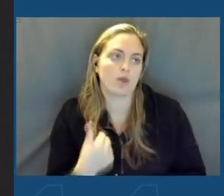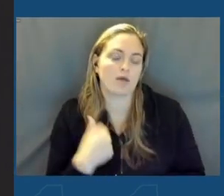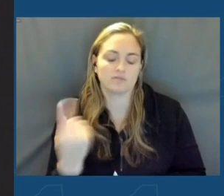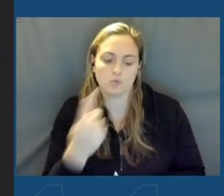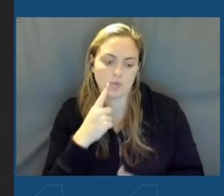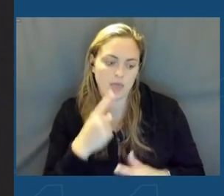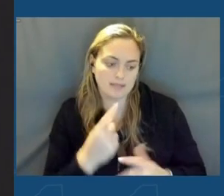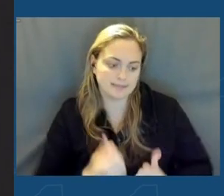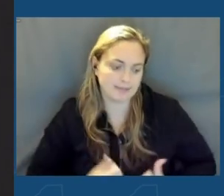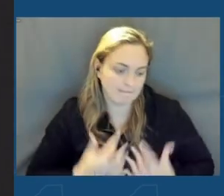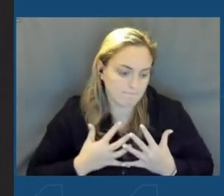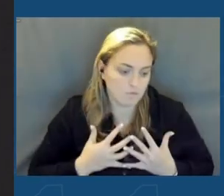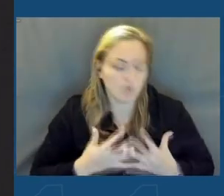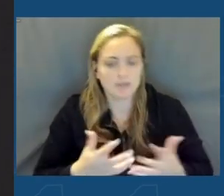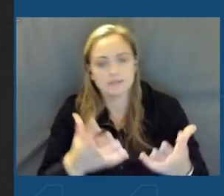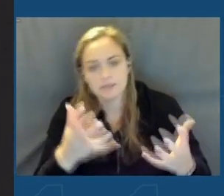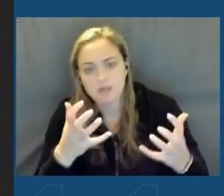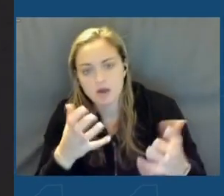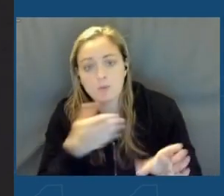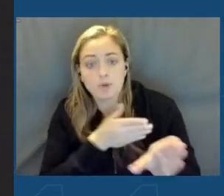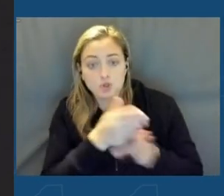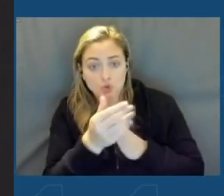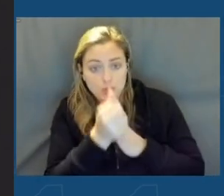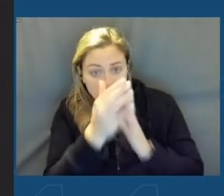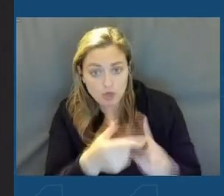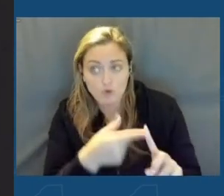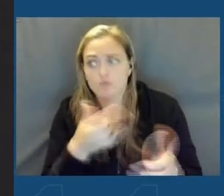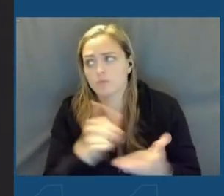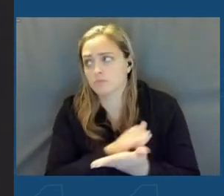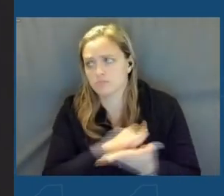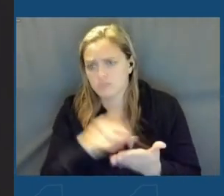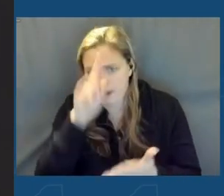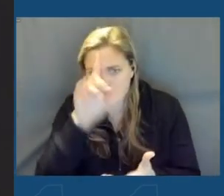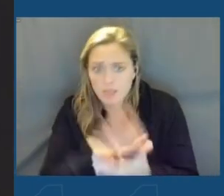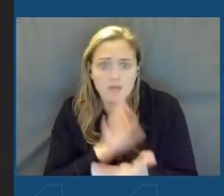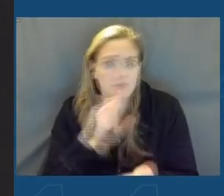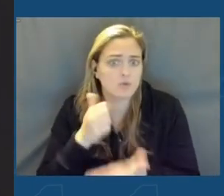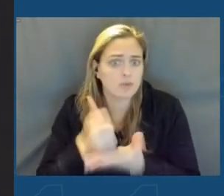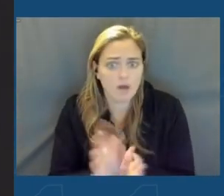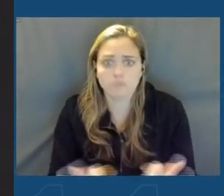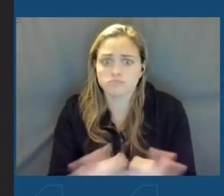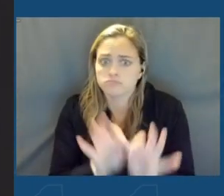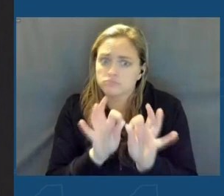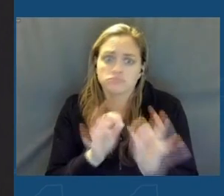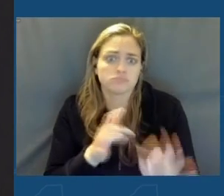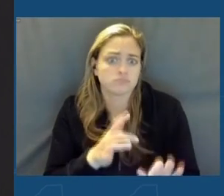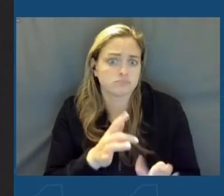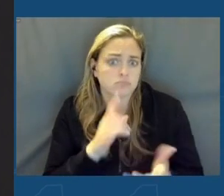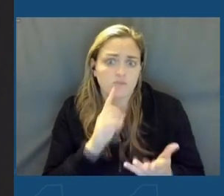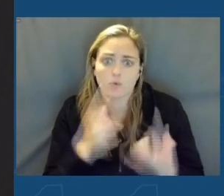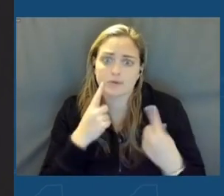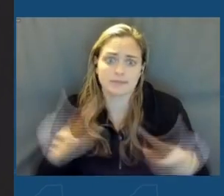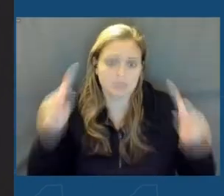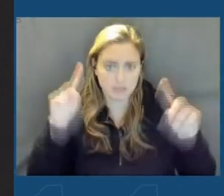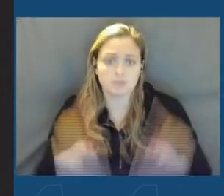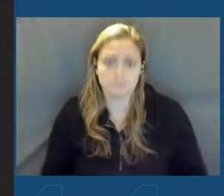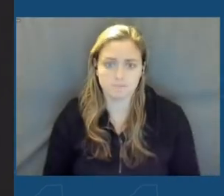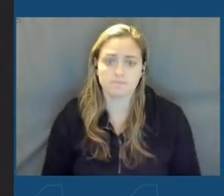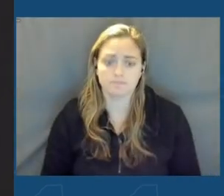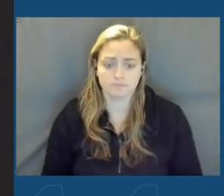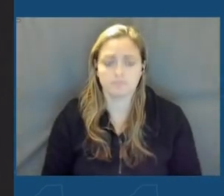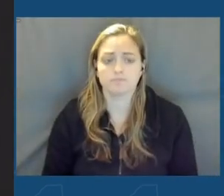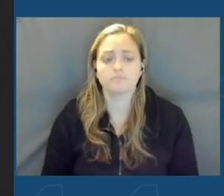to make this happen as the major leader from New York. I do believe that that was critical in the success of that getting through.